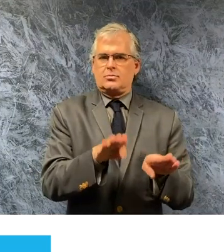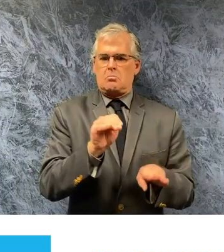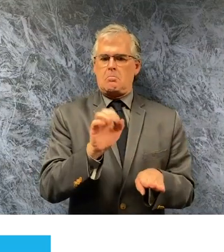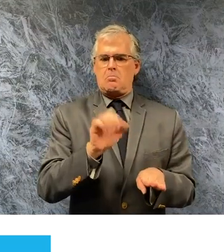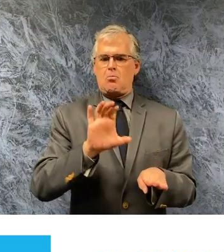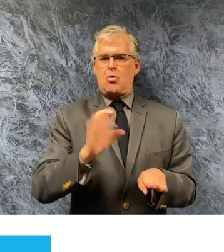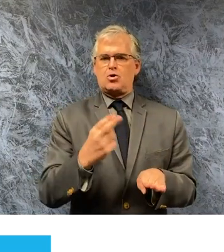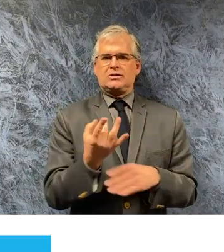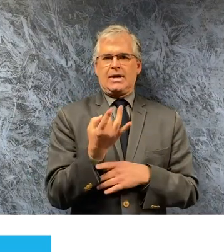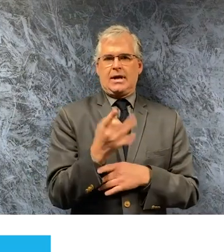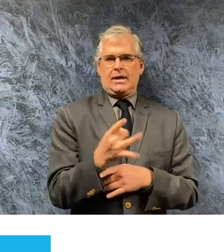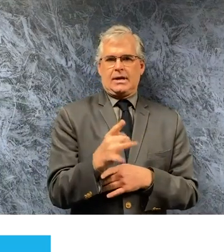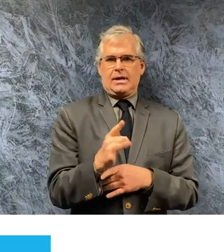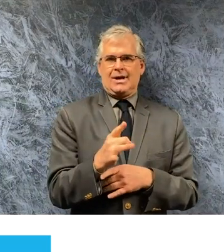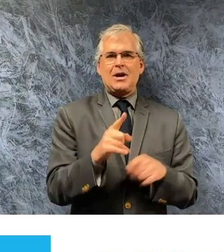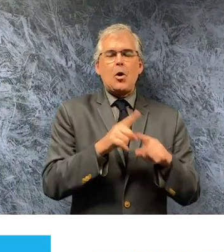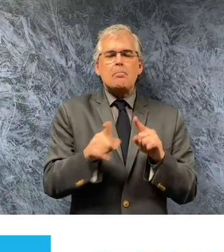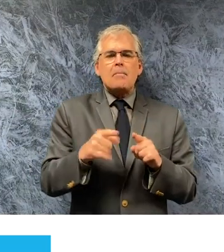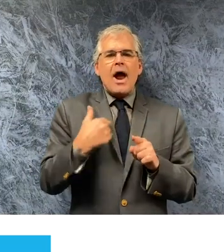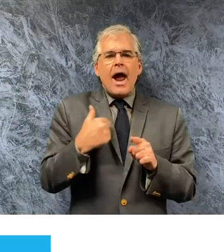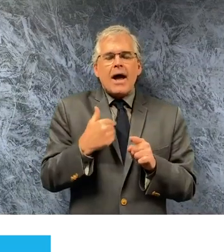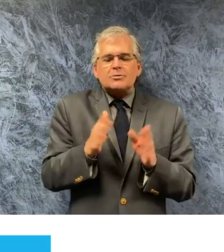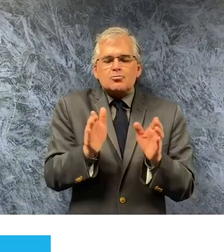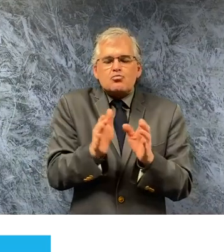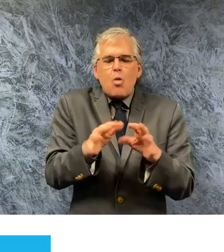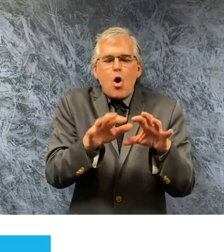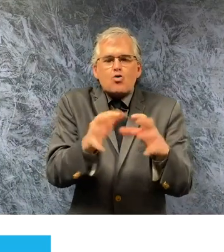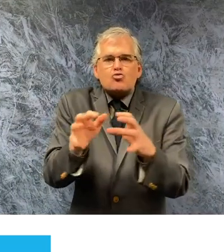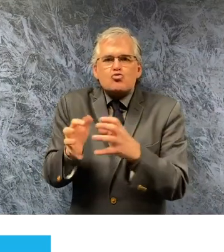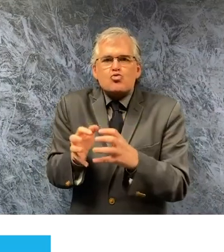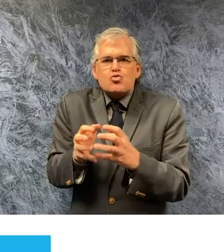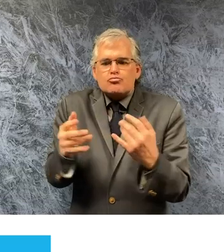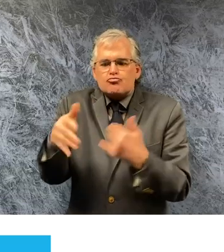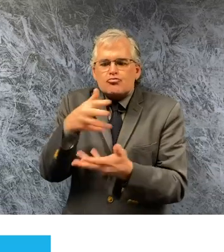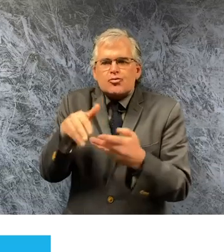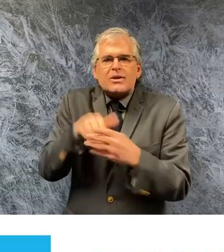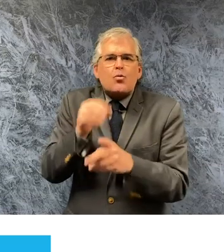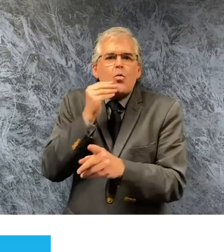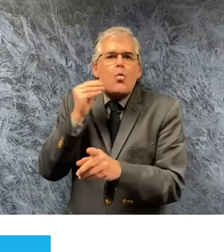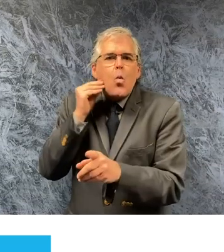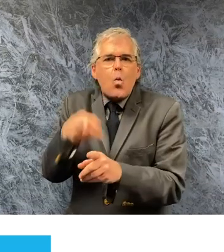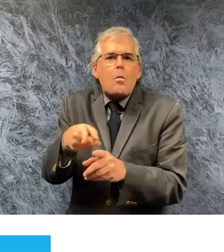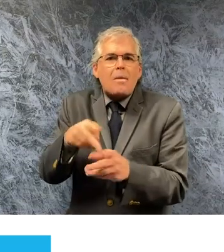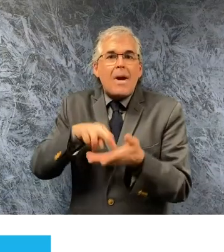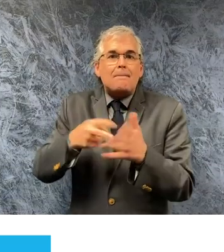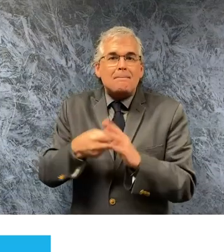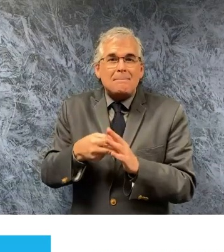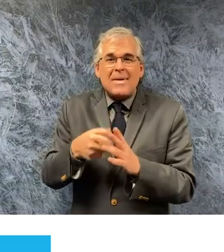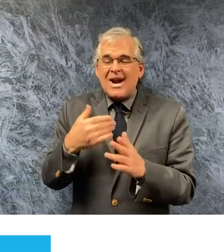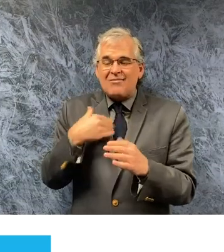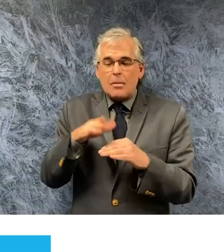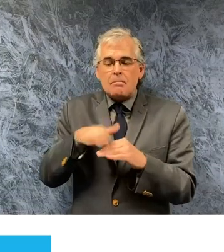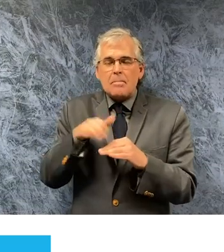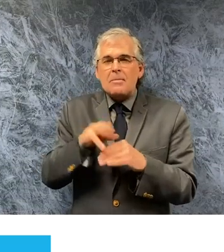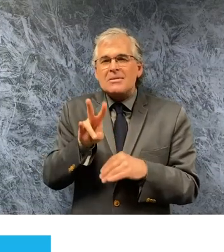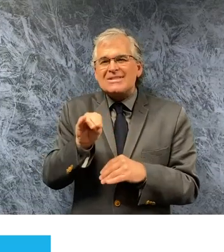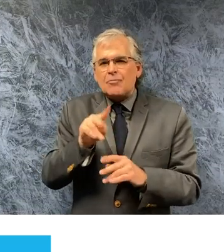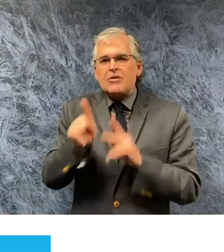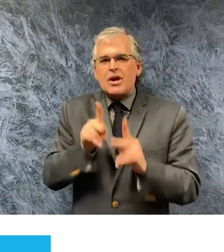18th but small religious groups gathering in people's homes led to an outbreak of at least 70 people